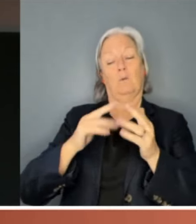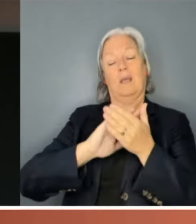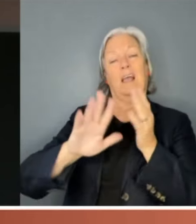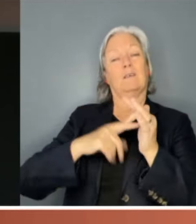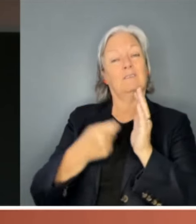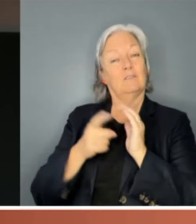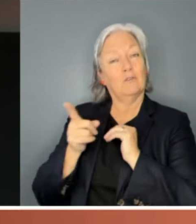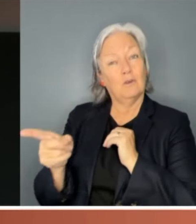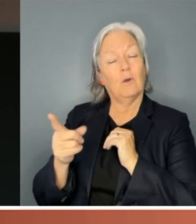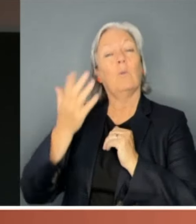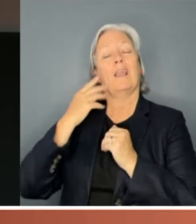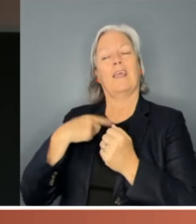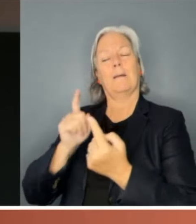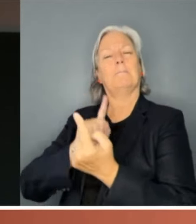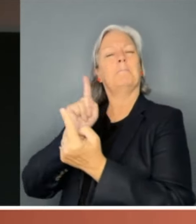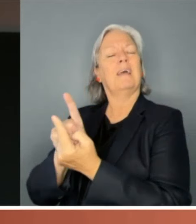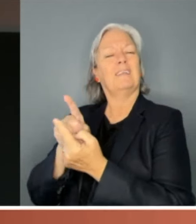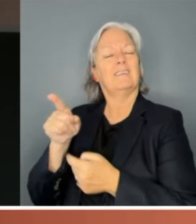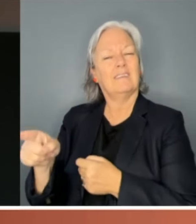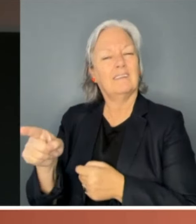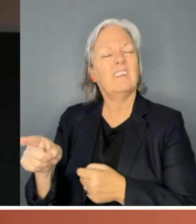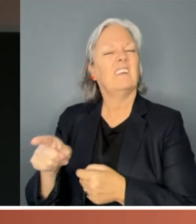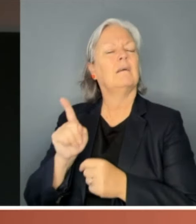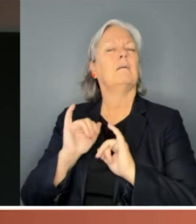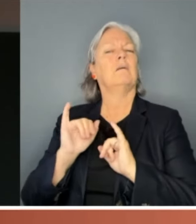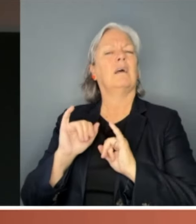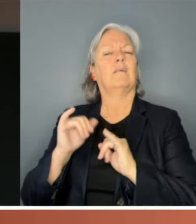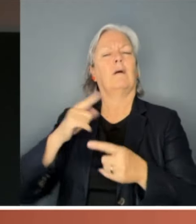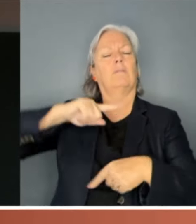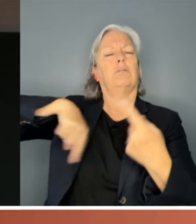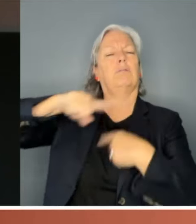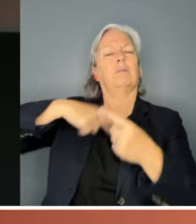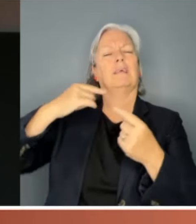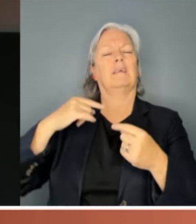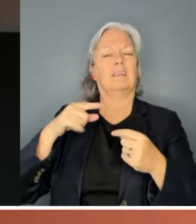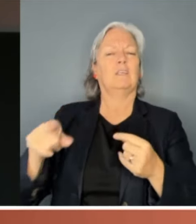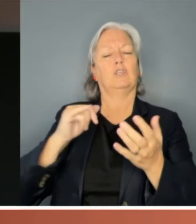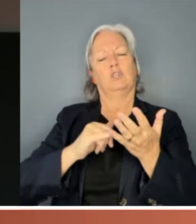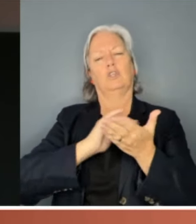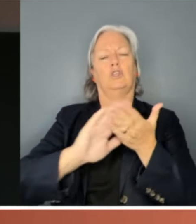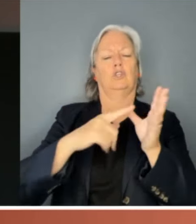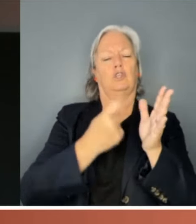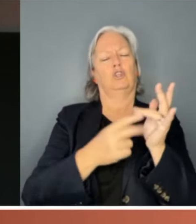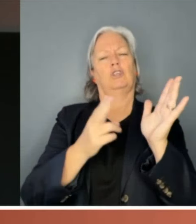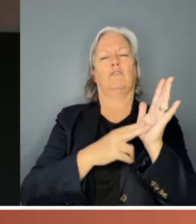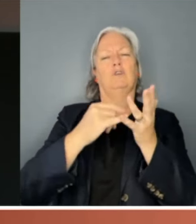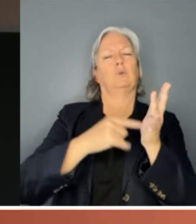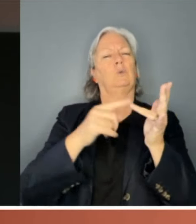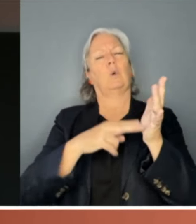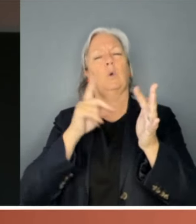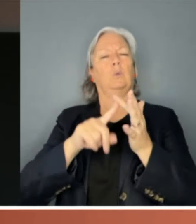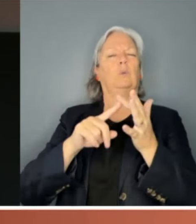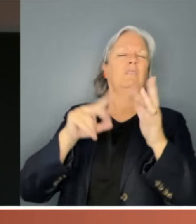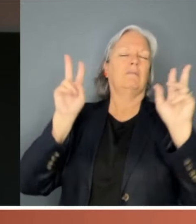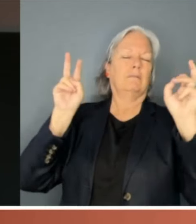she'd fallen victim to a disgusting sex scandal, a so-called Sharon Stone moment. It was alleged